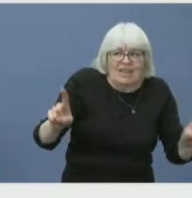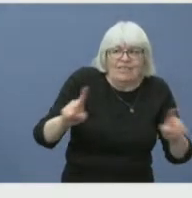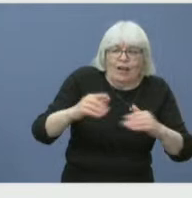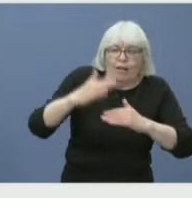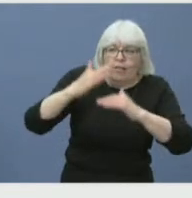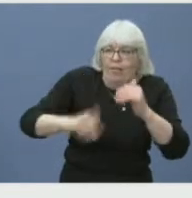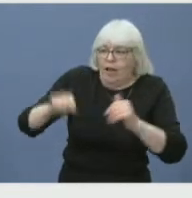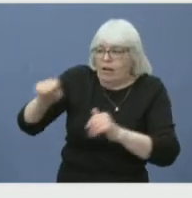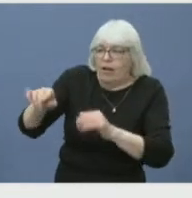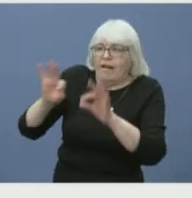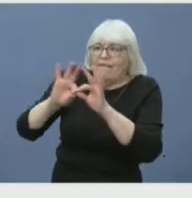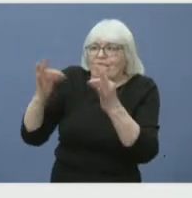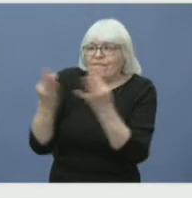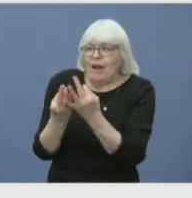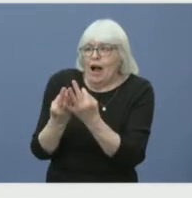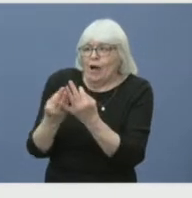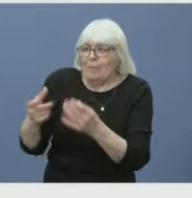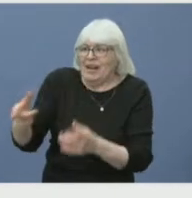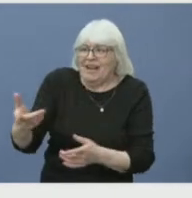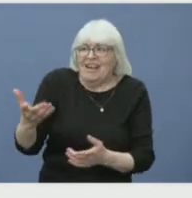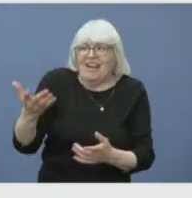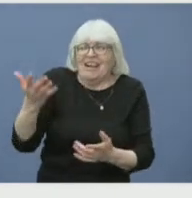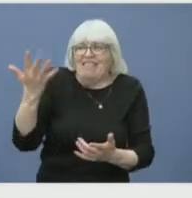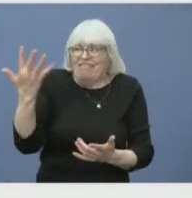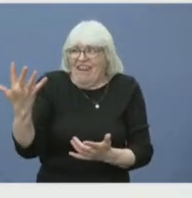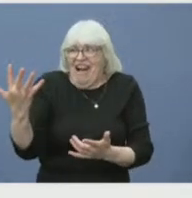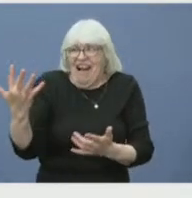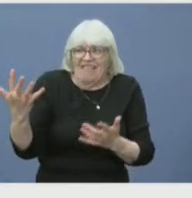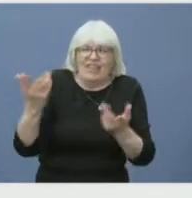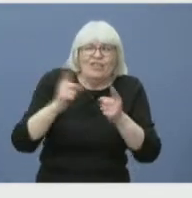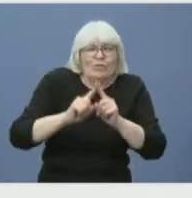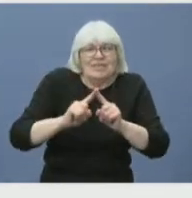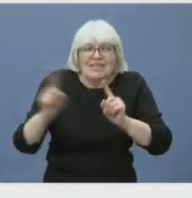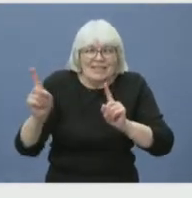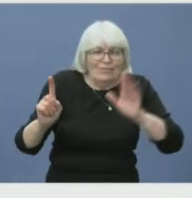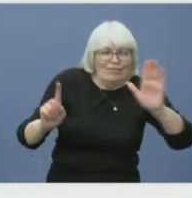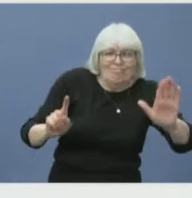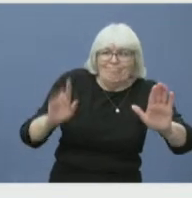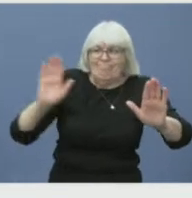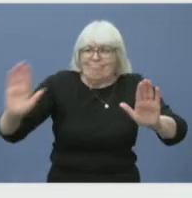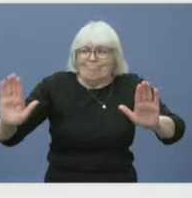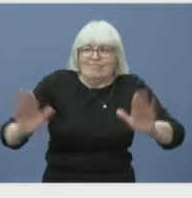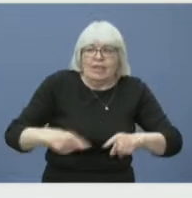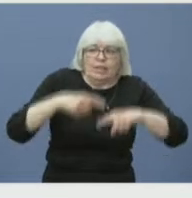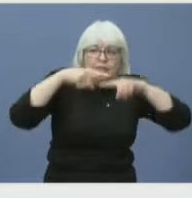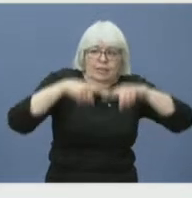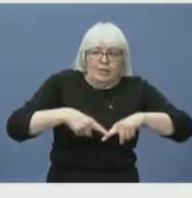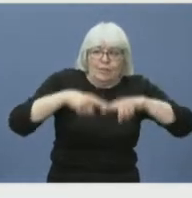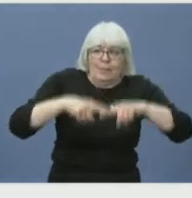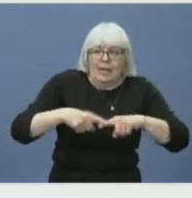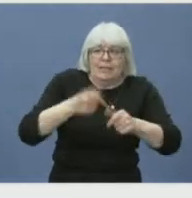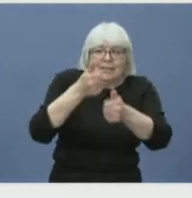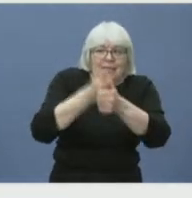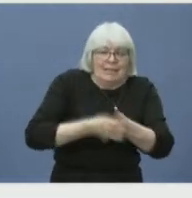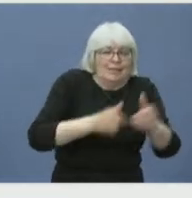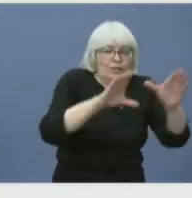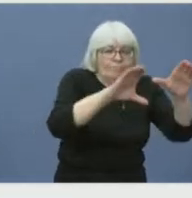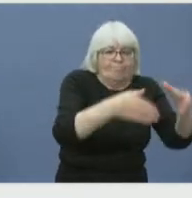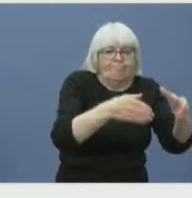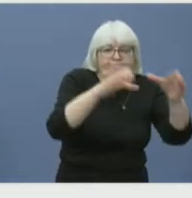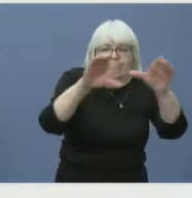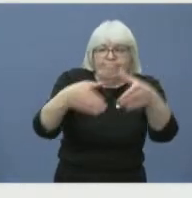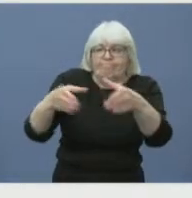needs, as they call it. So it's going to be an individual basis. But look, we wanted to set something up to ensure that